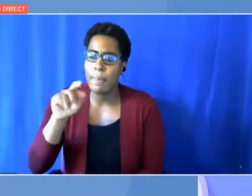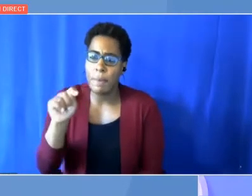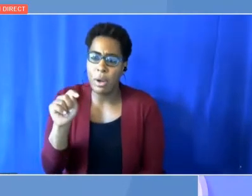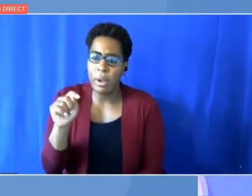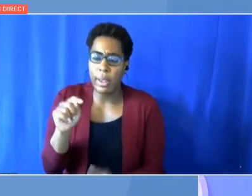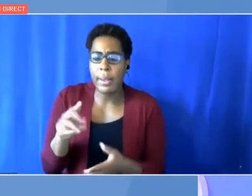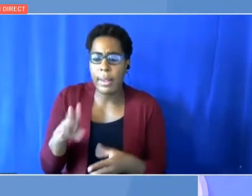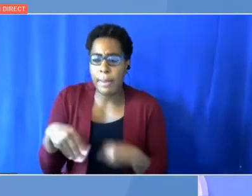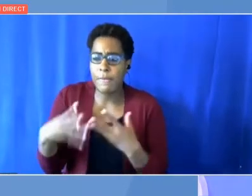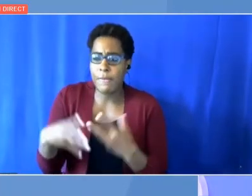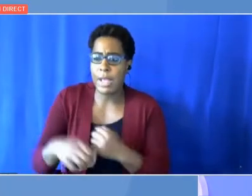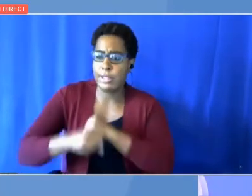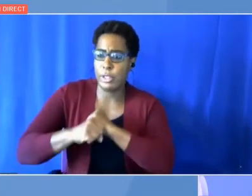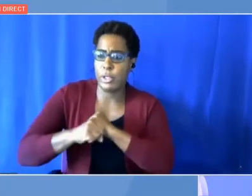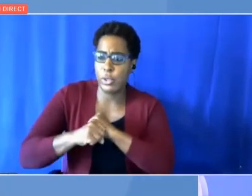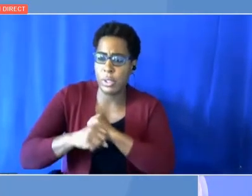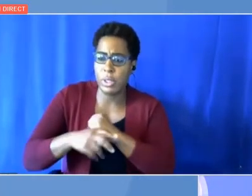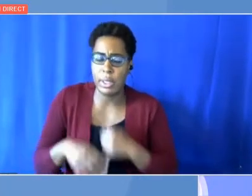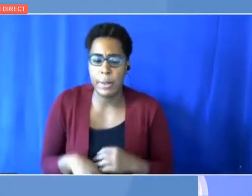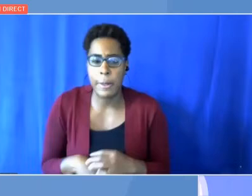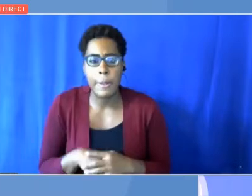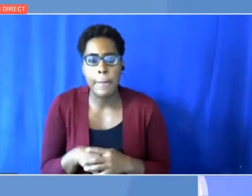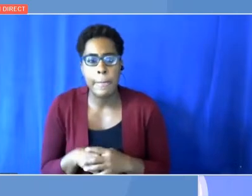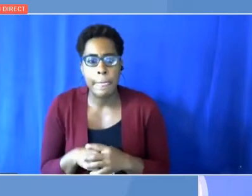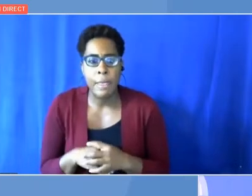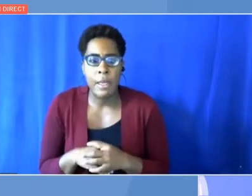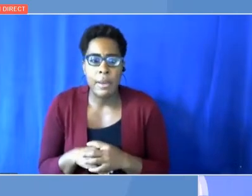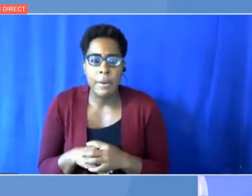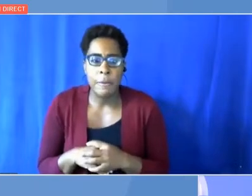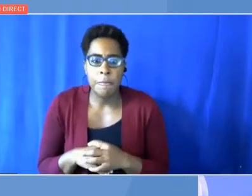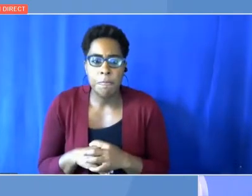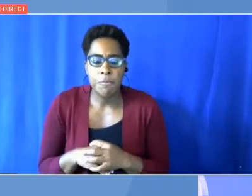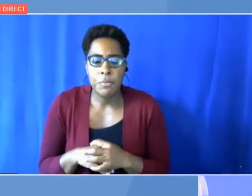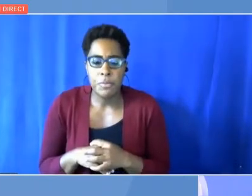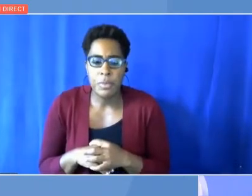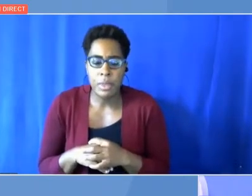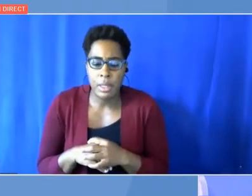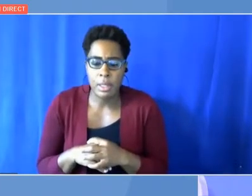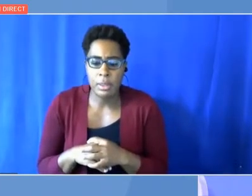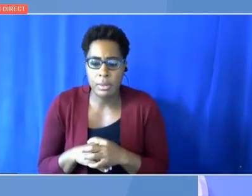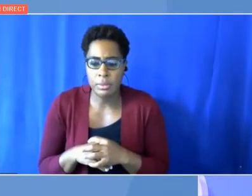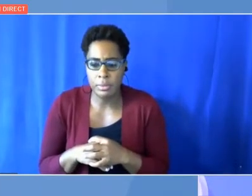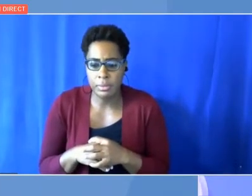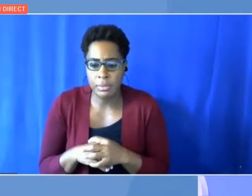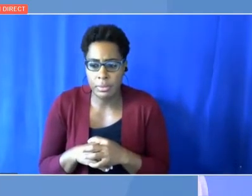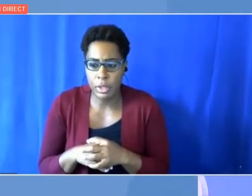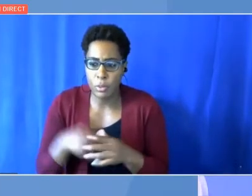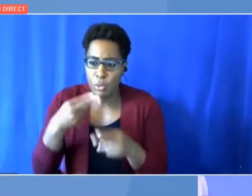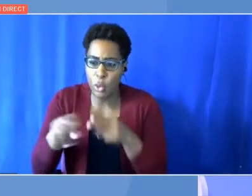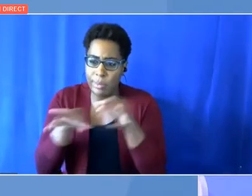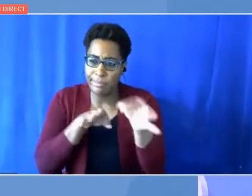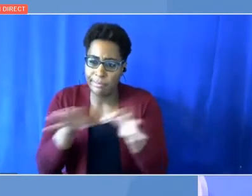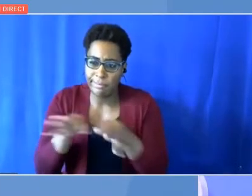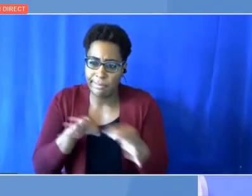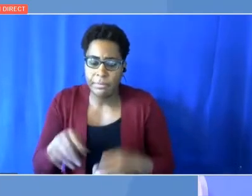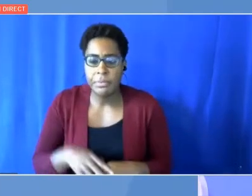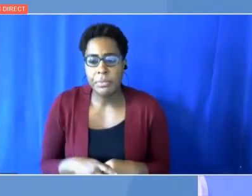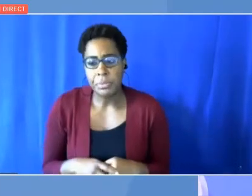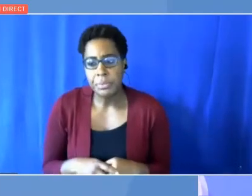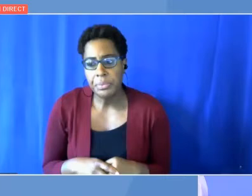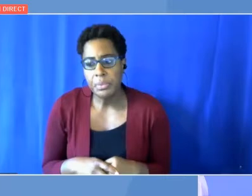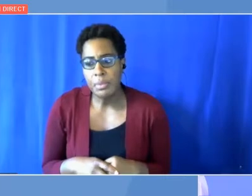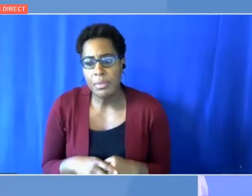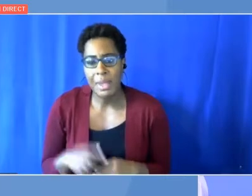So, that perspective, I remember, long story short, I never thought that a few months later,